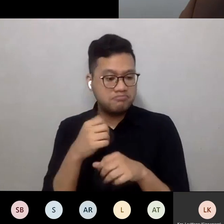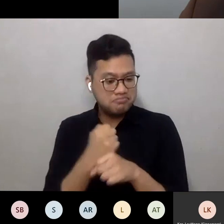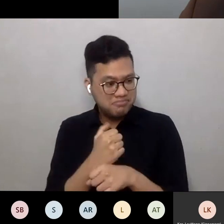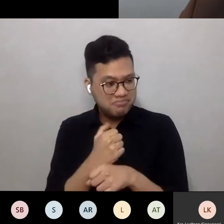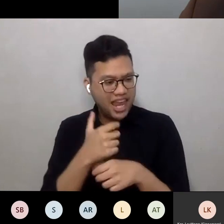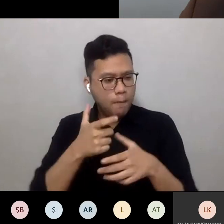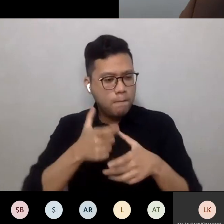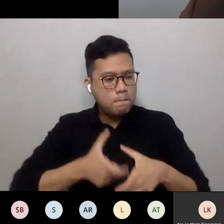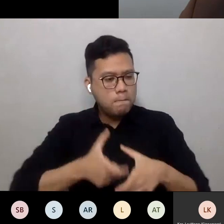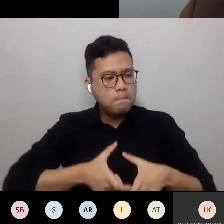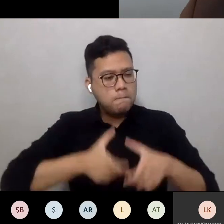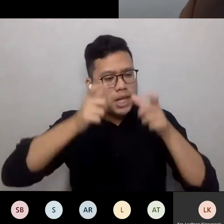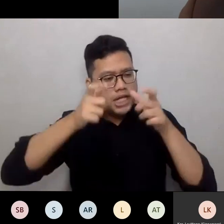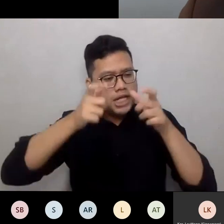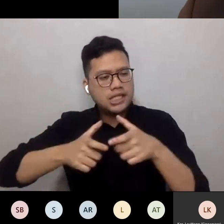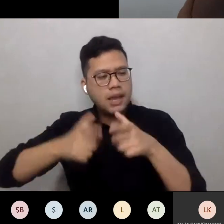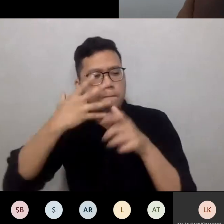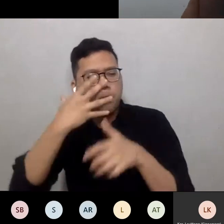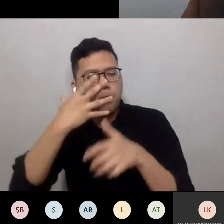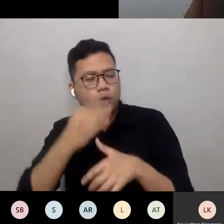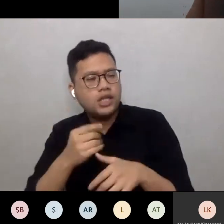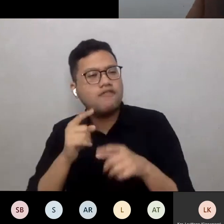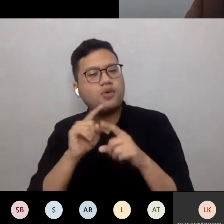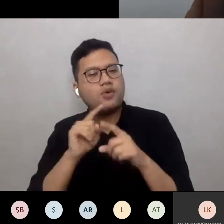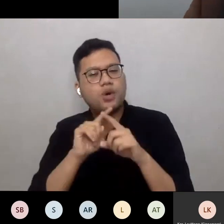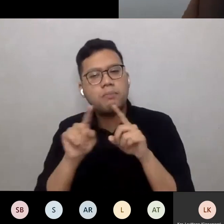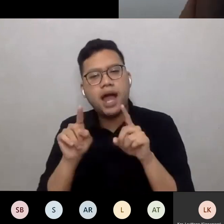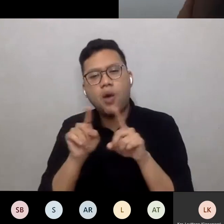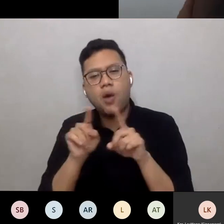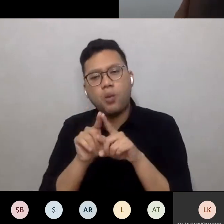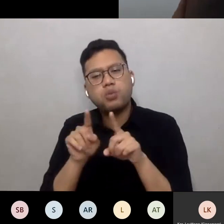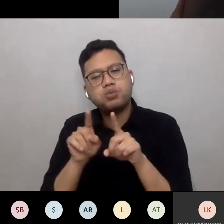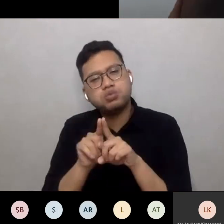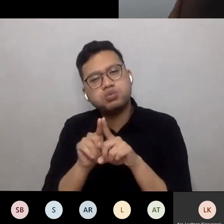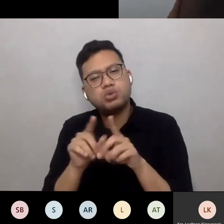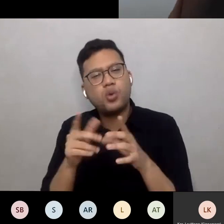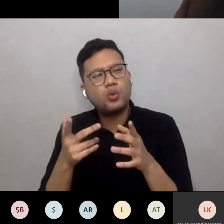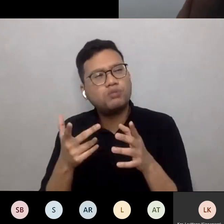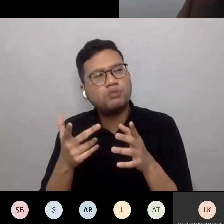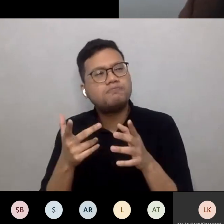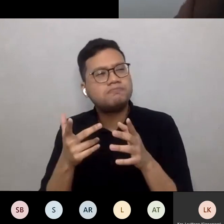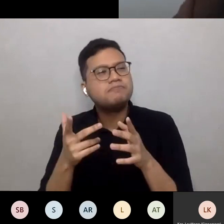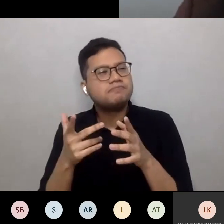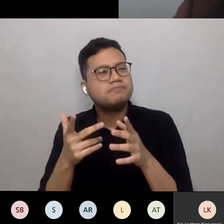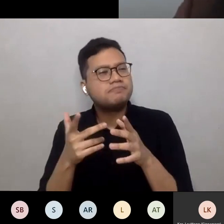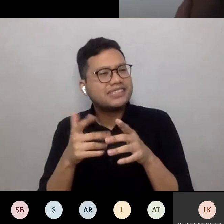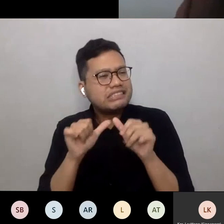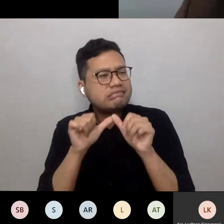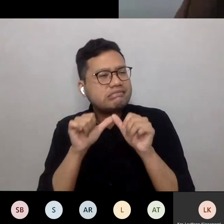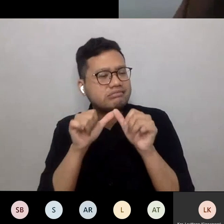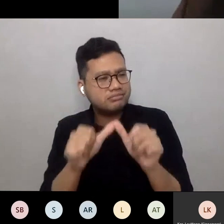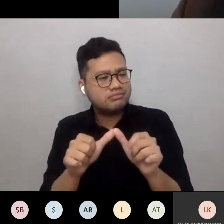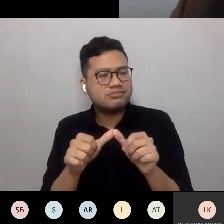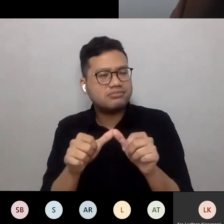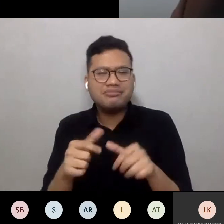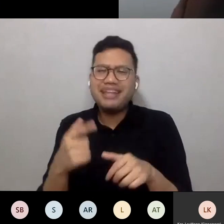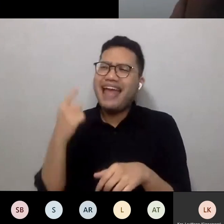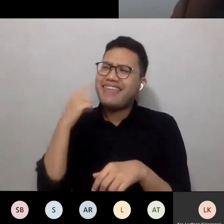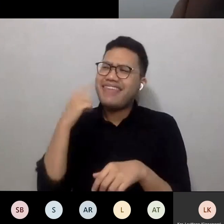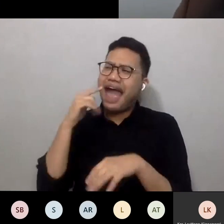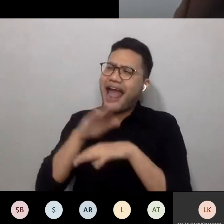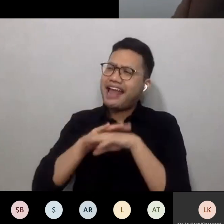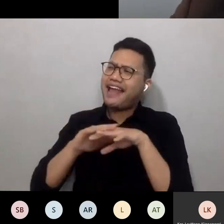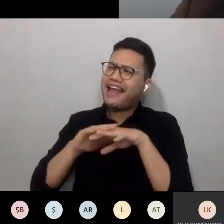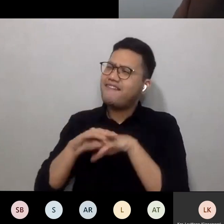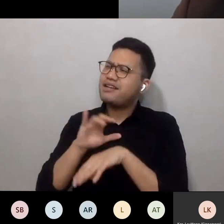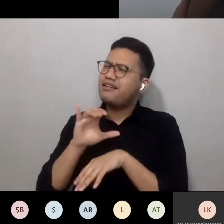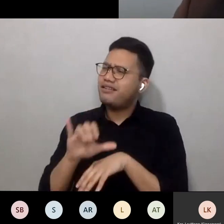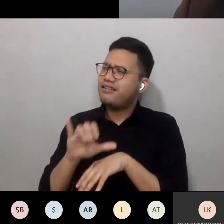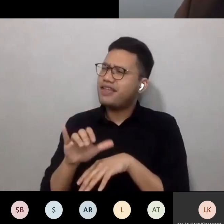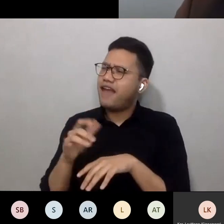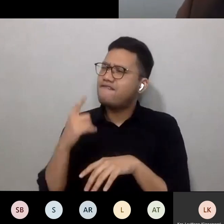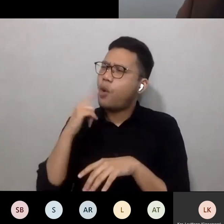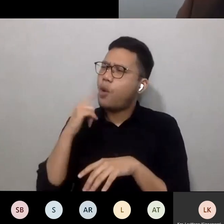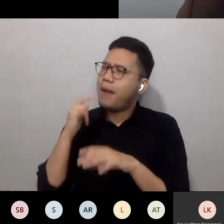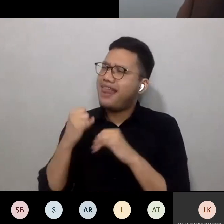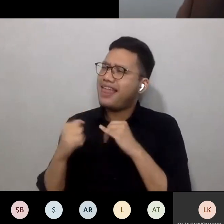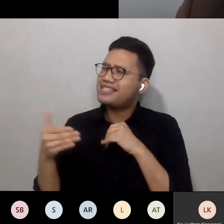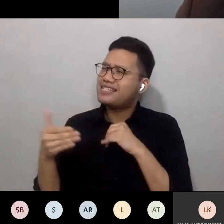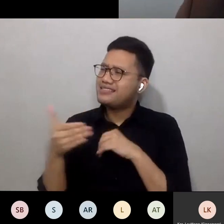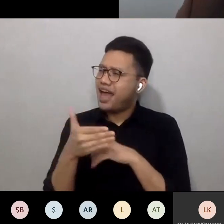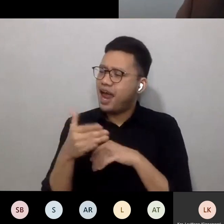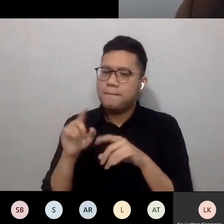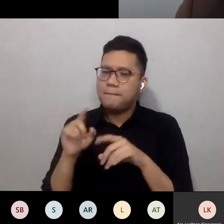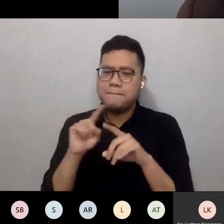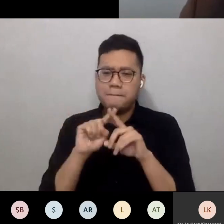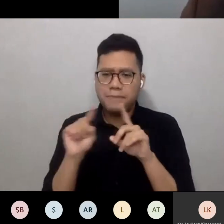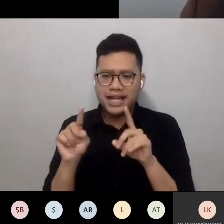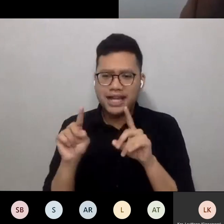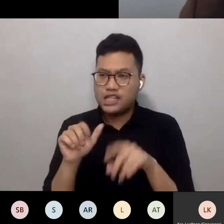aesthetically pleasant? Oh, I thought I covered that in my last slide, but I think I'll say it again. I mean, I don't think it's the will of